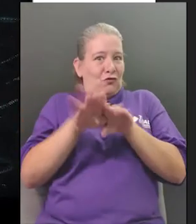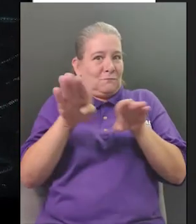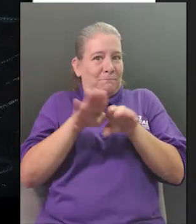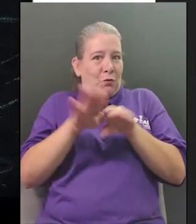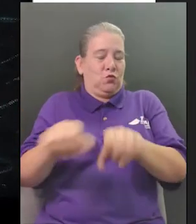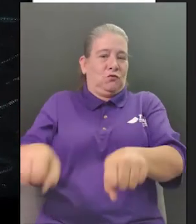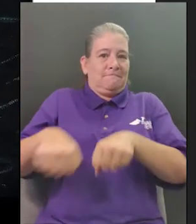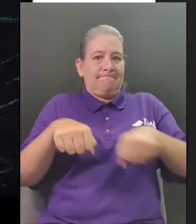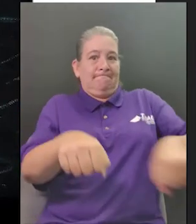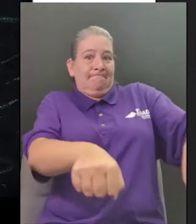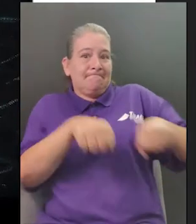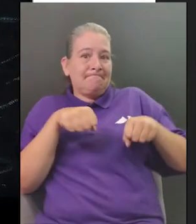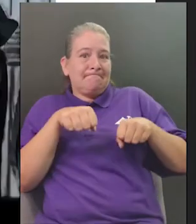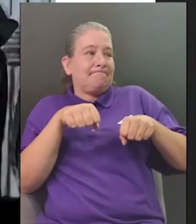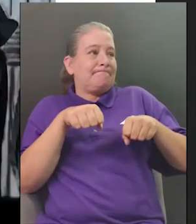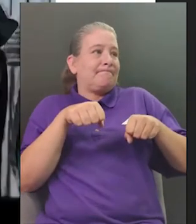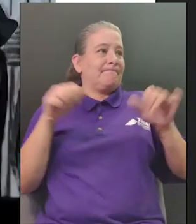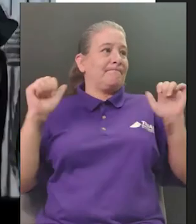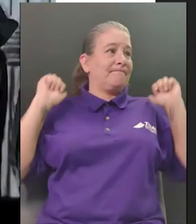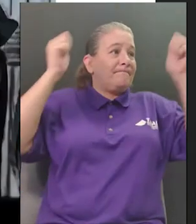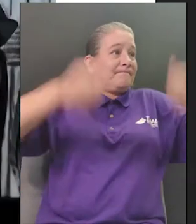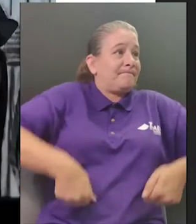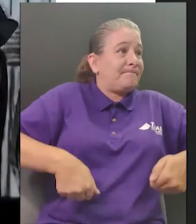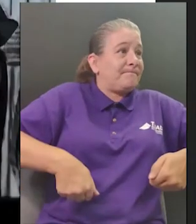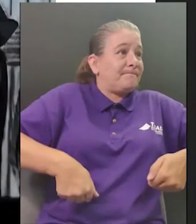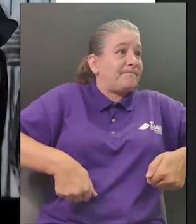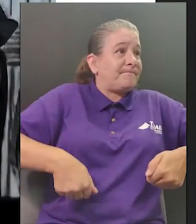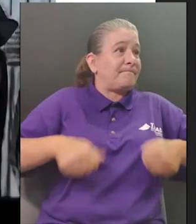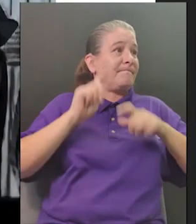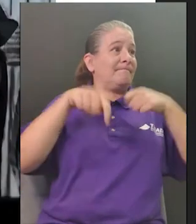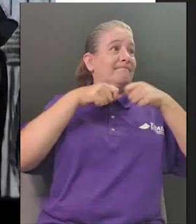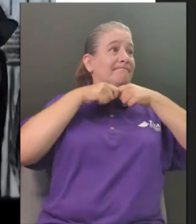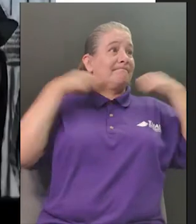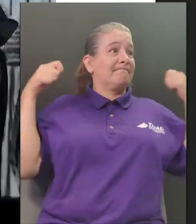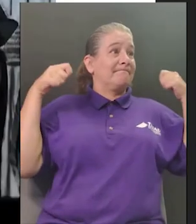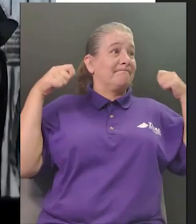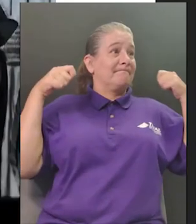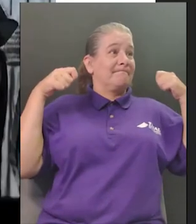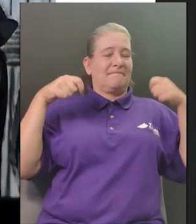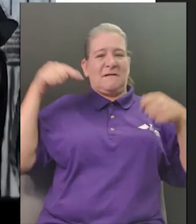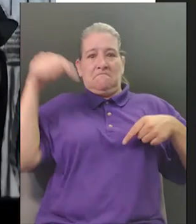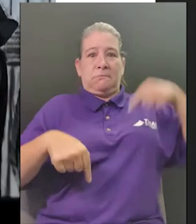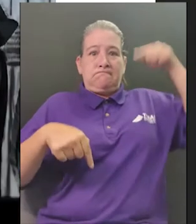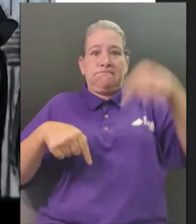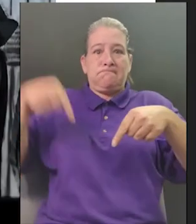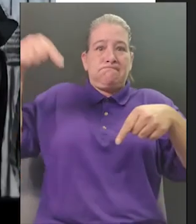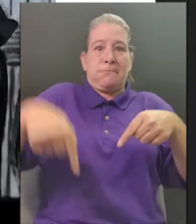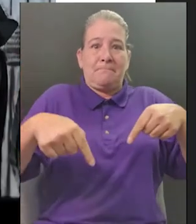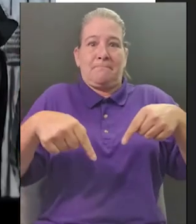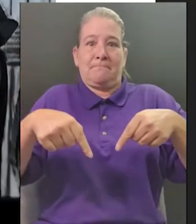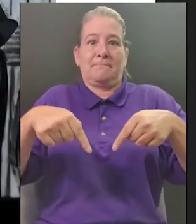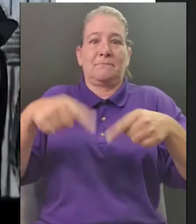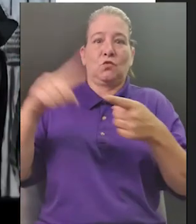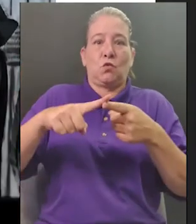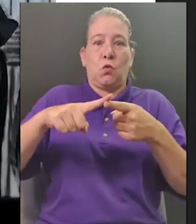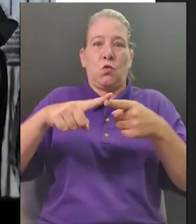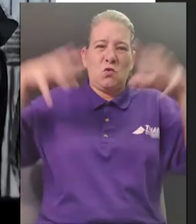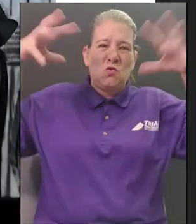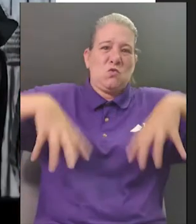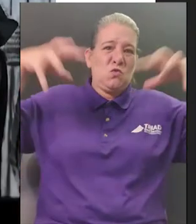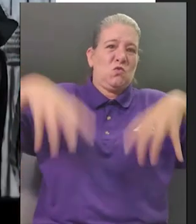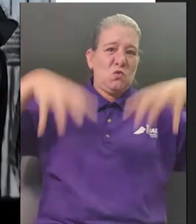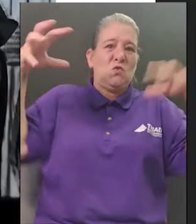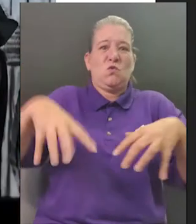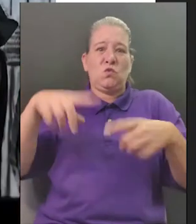star's back a blanket and saddle onto star's back sibyl tighten the cinch she put on the bridle